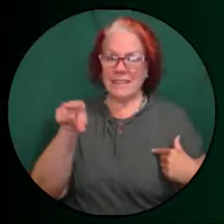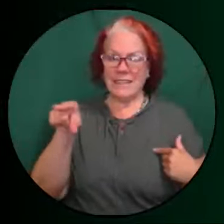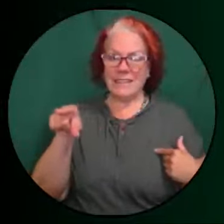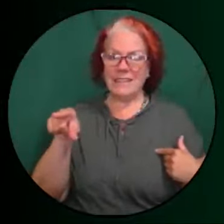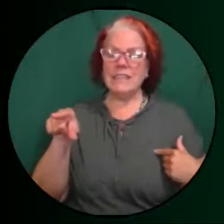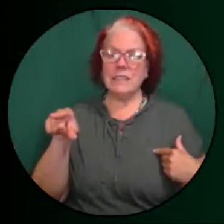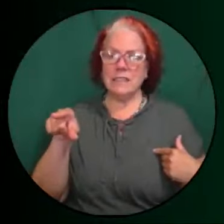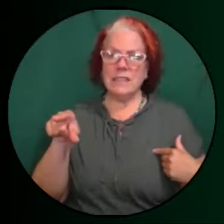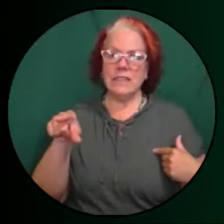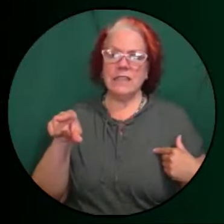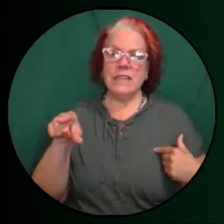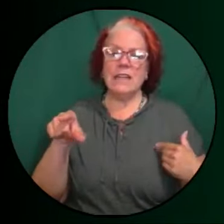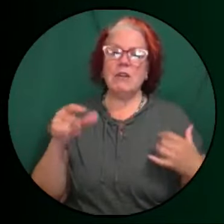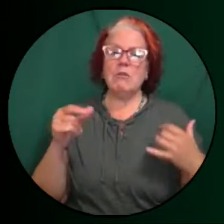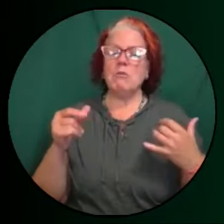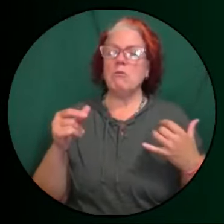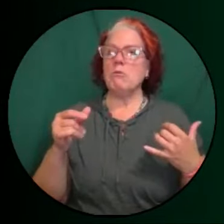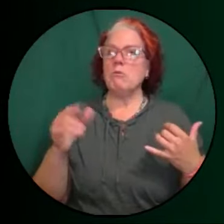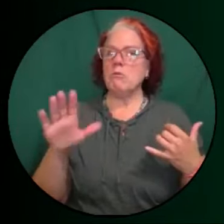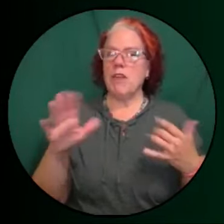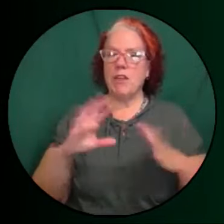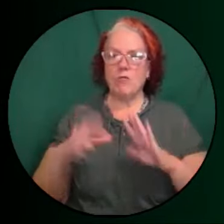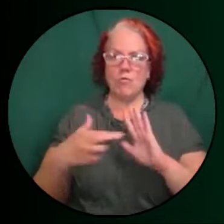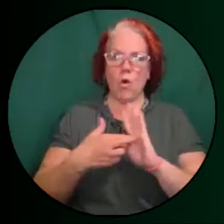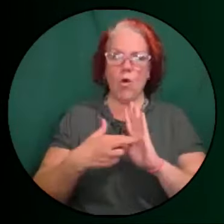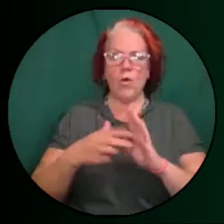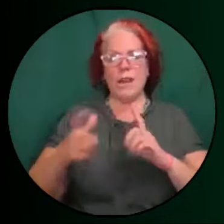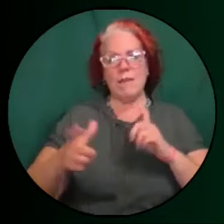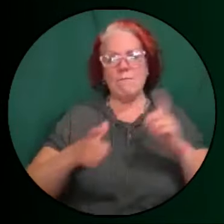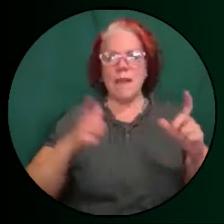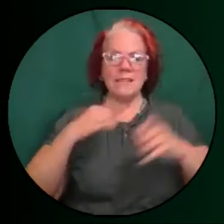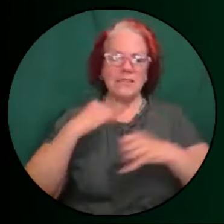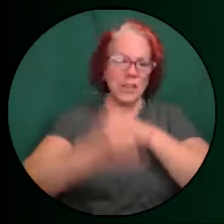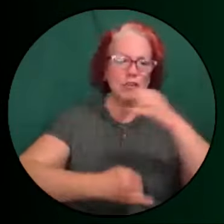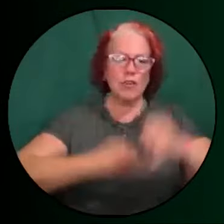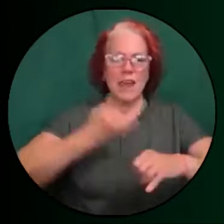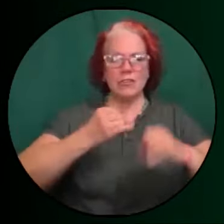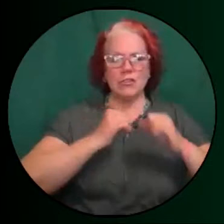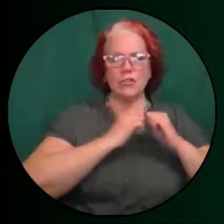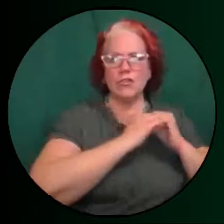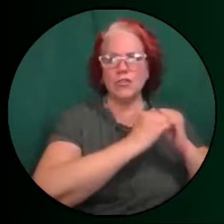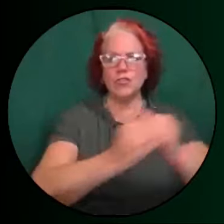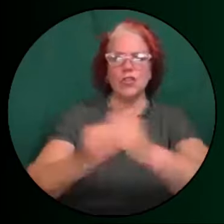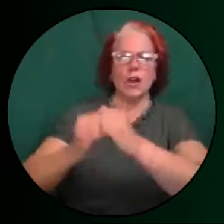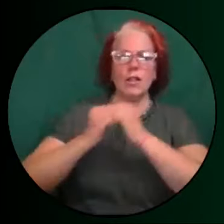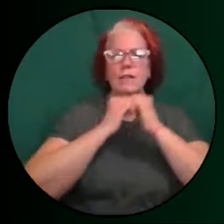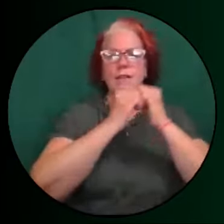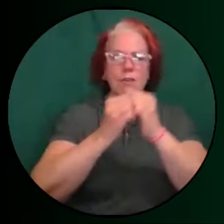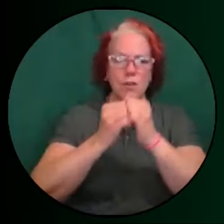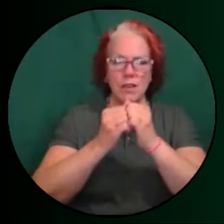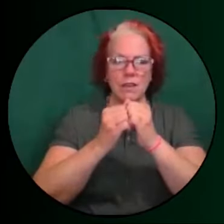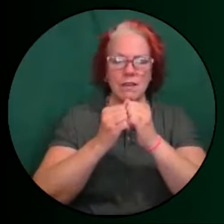the creation of a massive international solidarity campaign for Black Lives Matter.